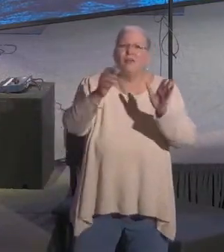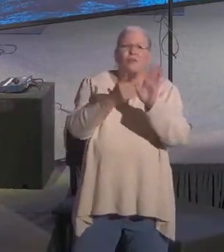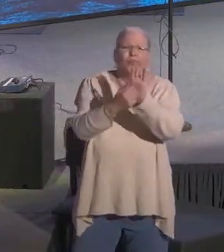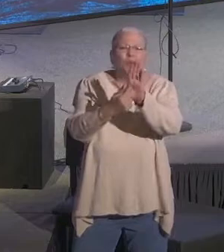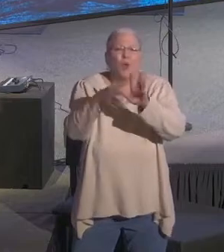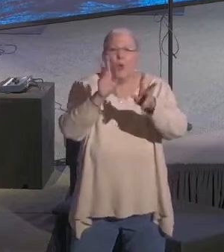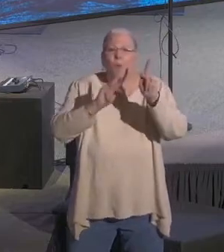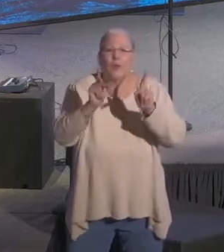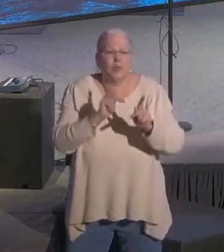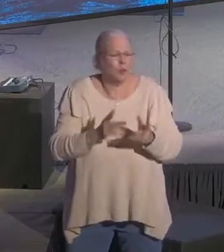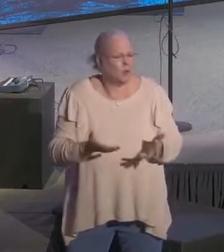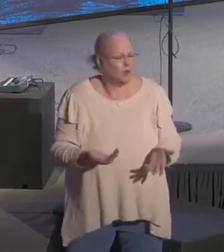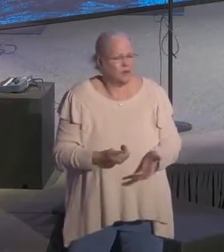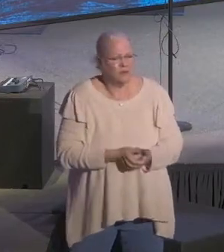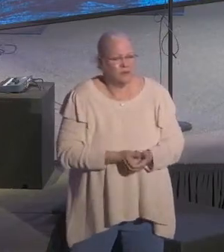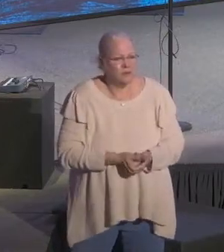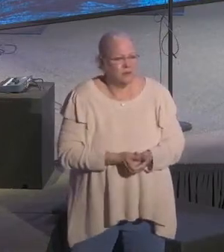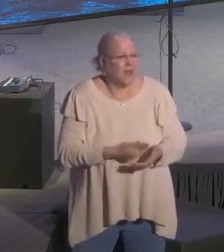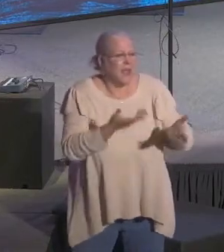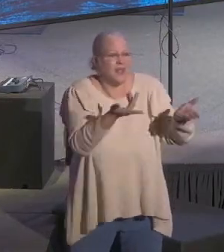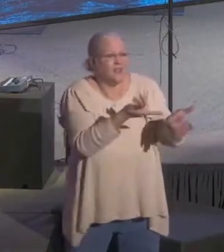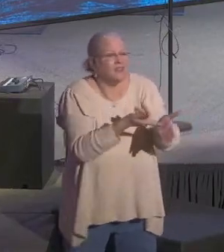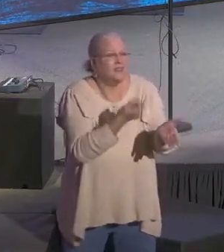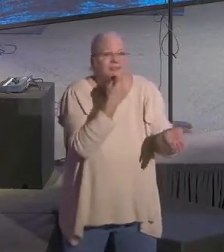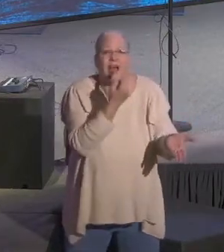Just start coming to church like services?